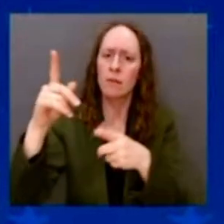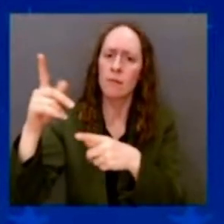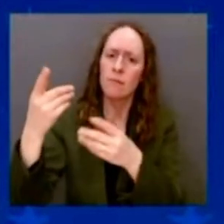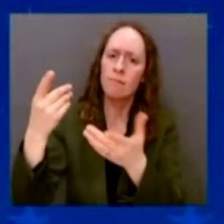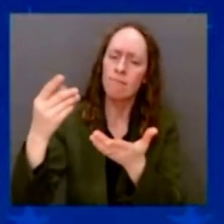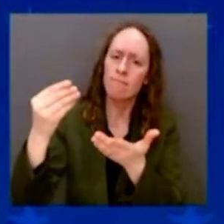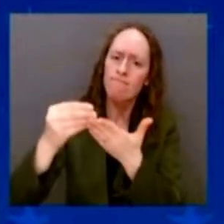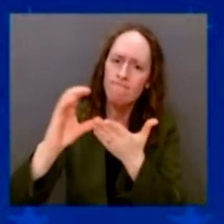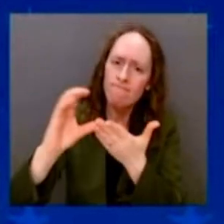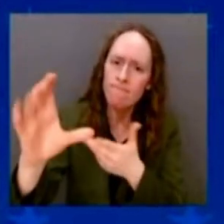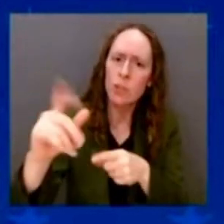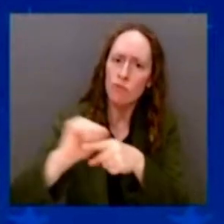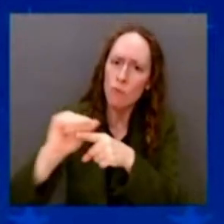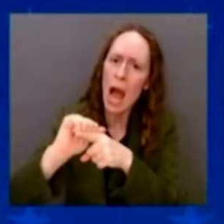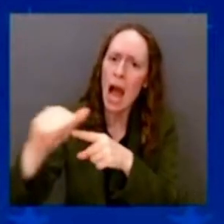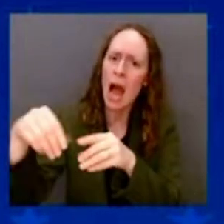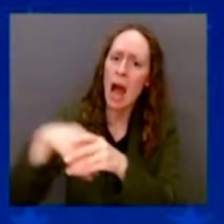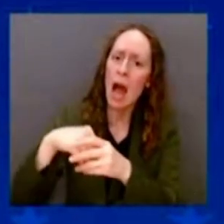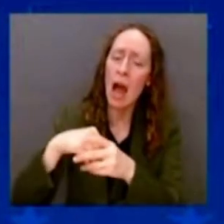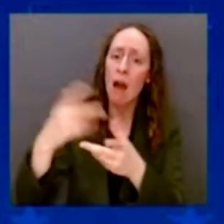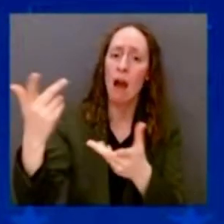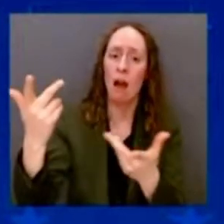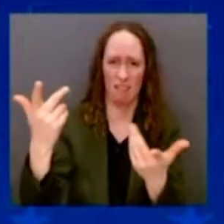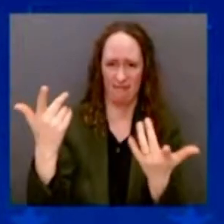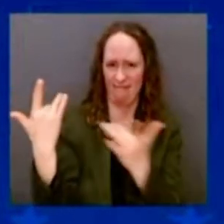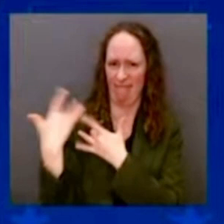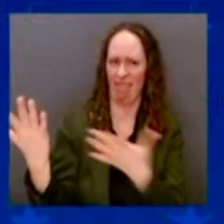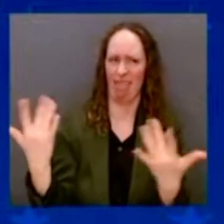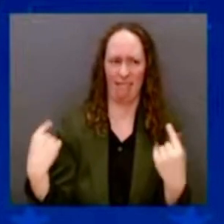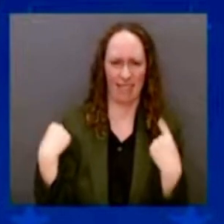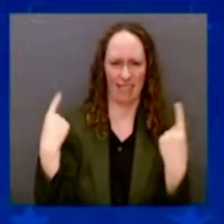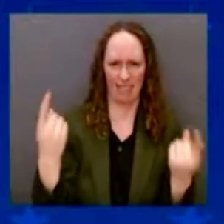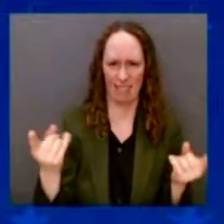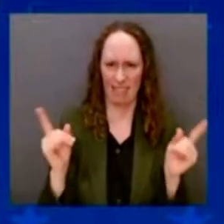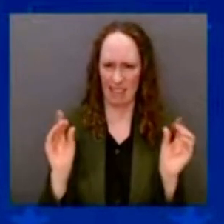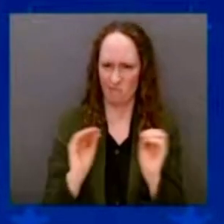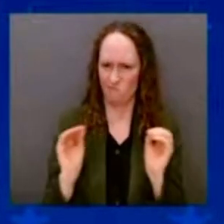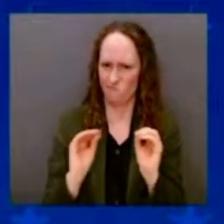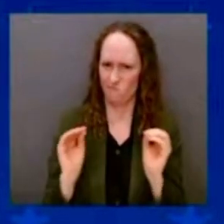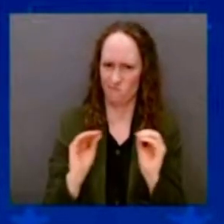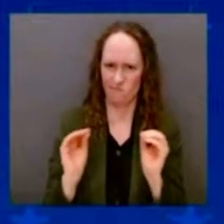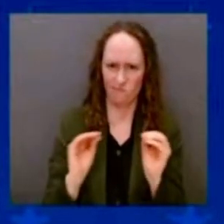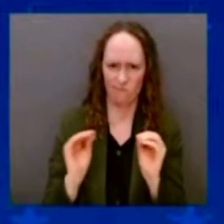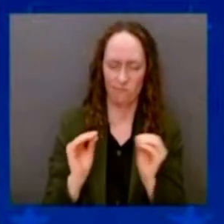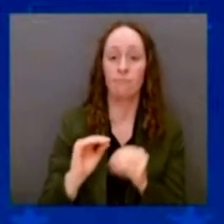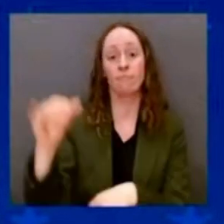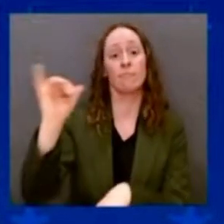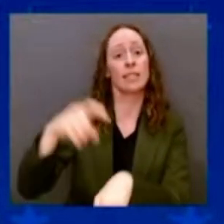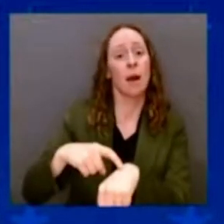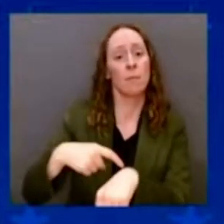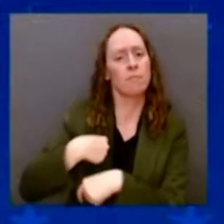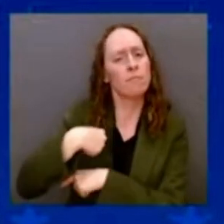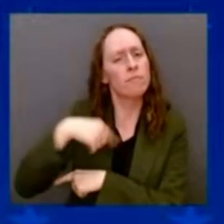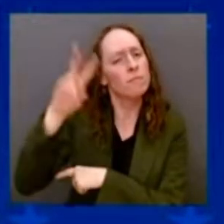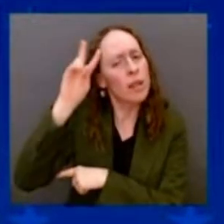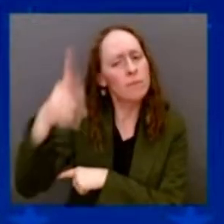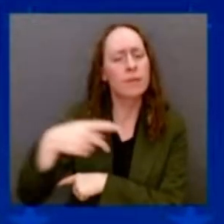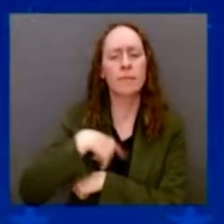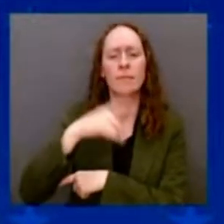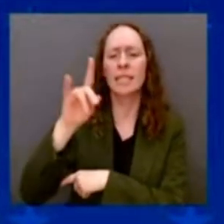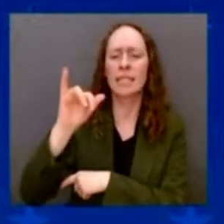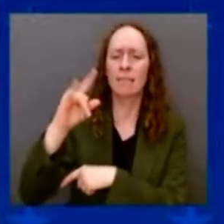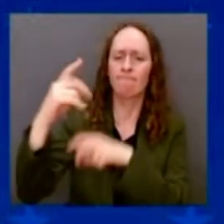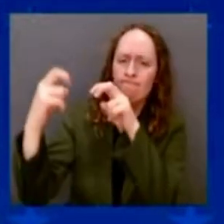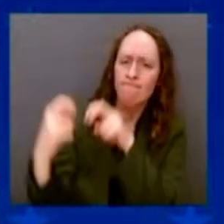I met with — when I was vice president, I met with the secretary of commerce, and we met with 300 — and don't hold me the exact number —